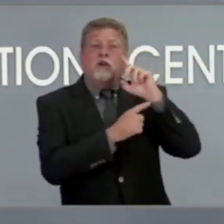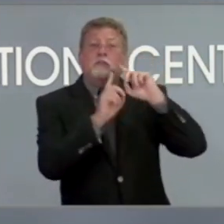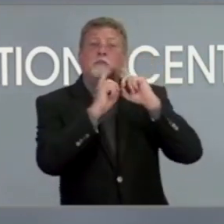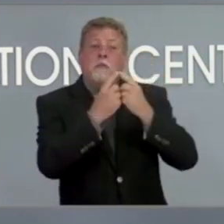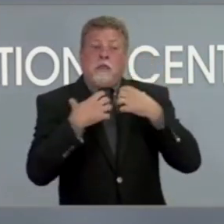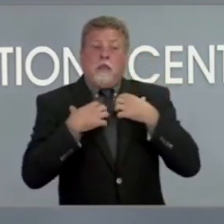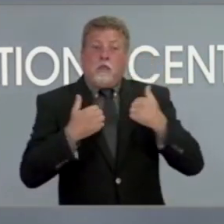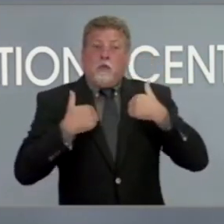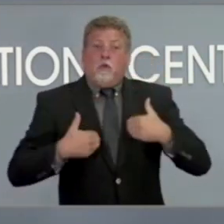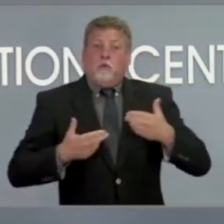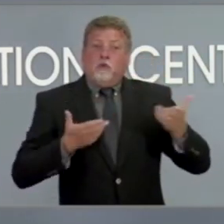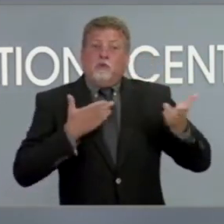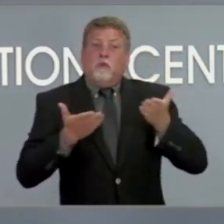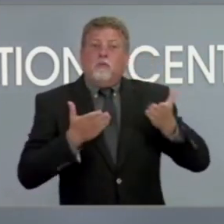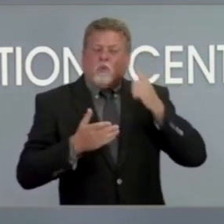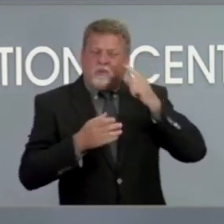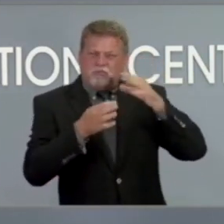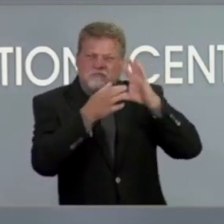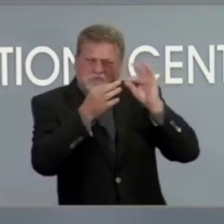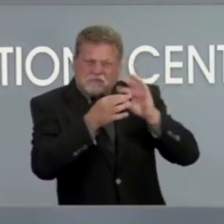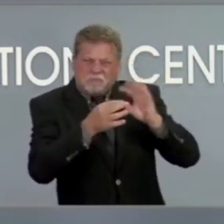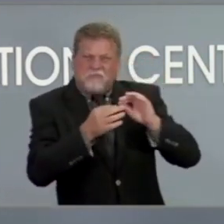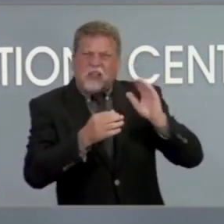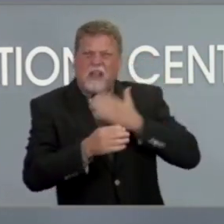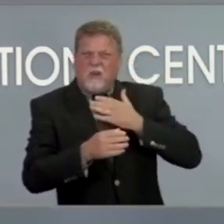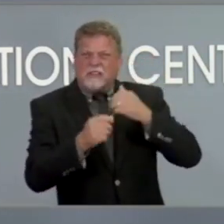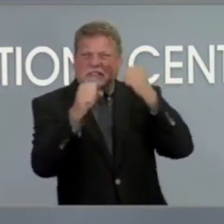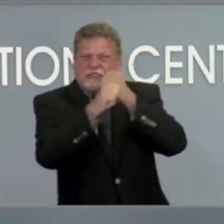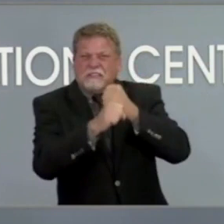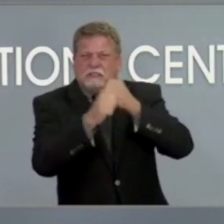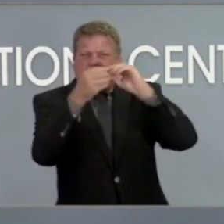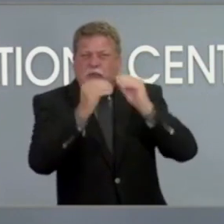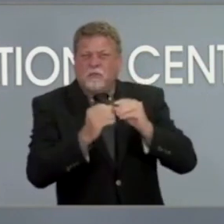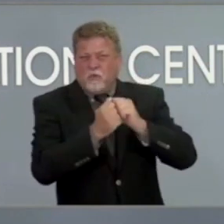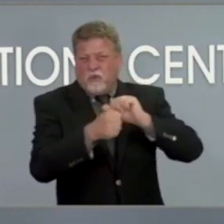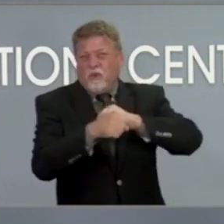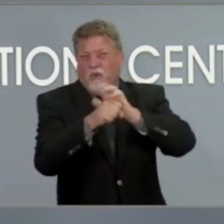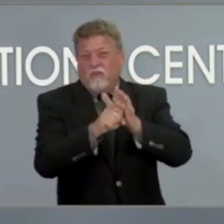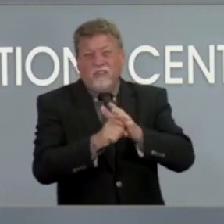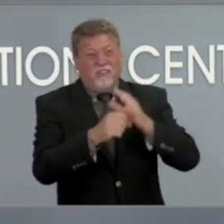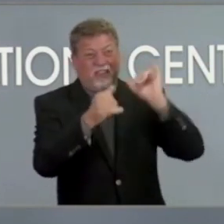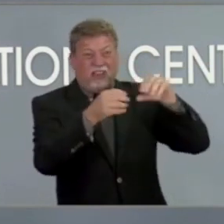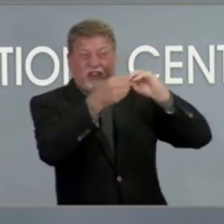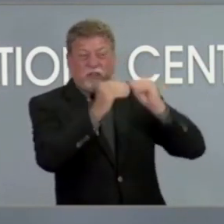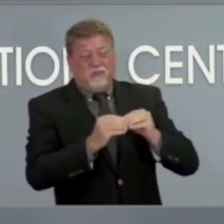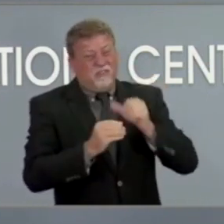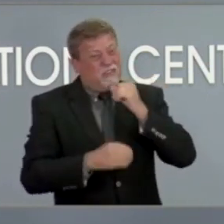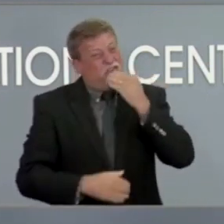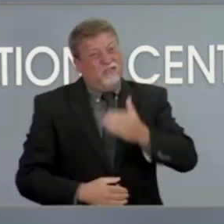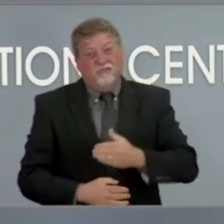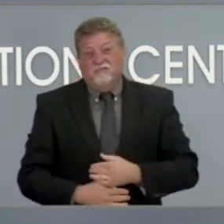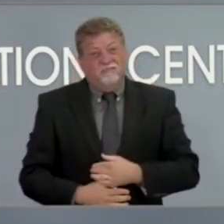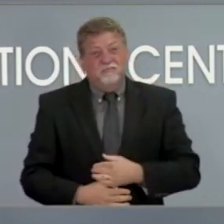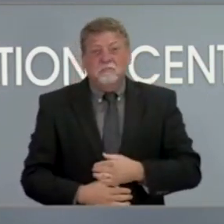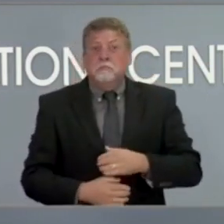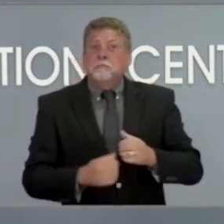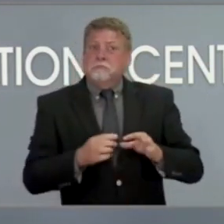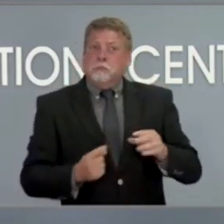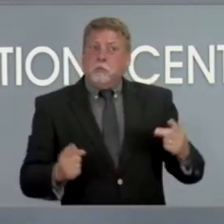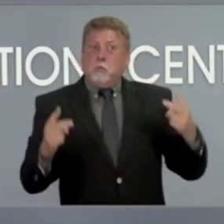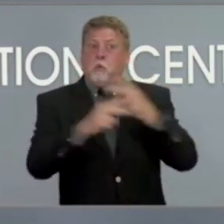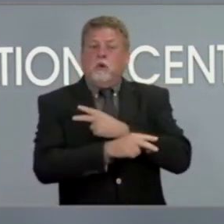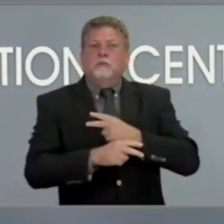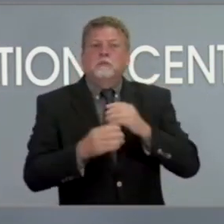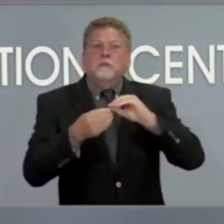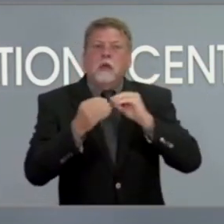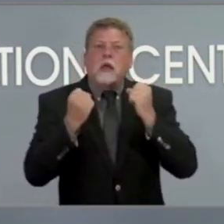COVID trends. The numbers aren't good, especially the number of people in the hospital and die. We can't stress